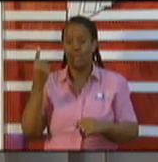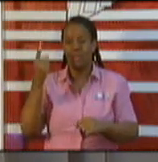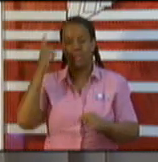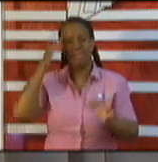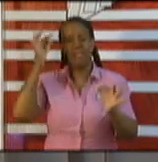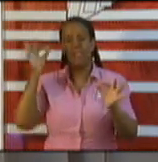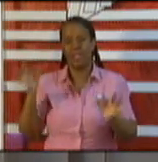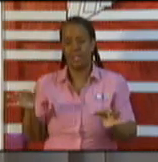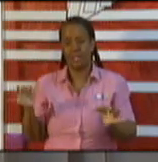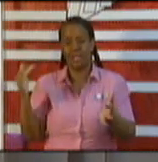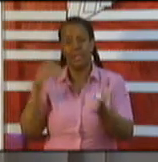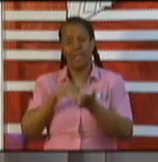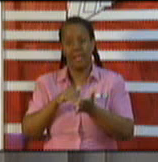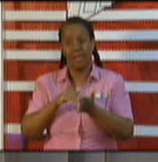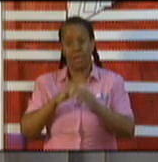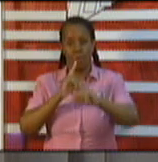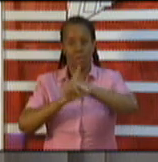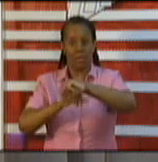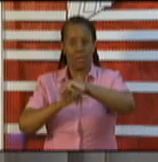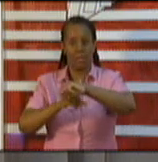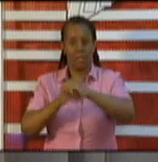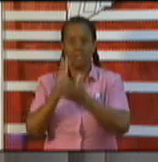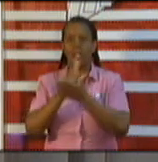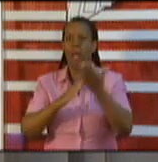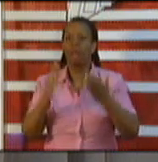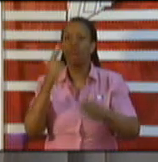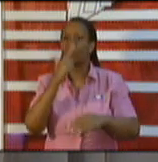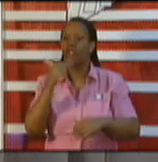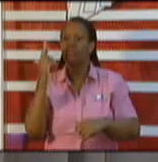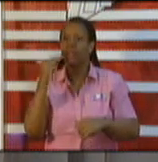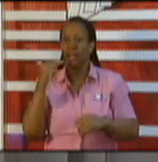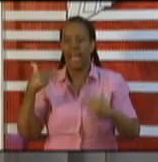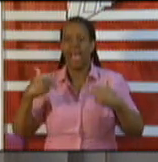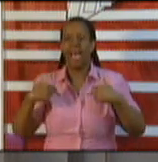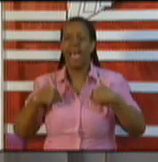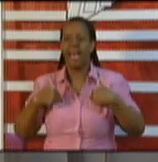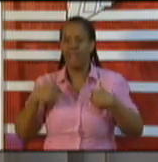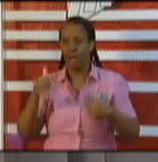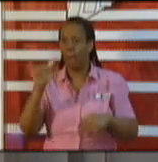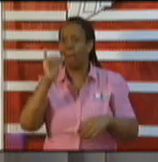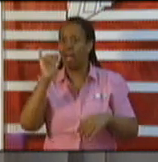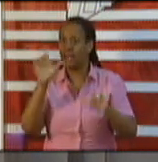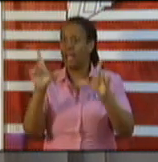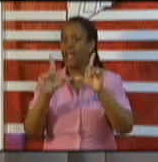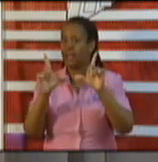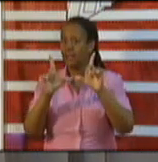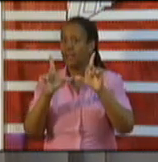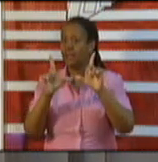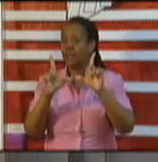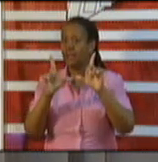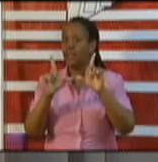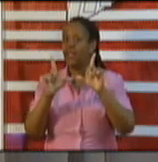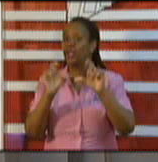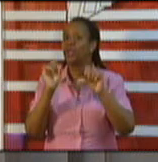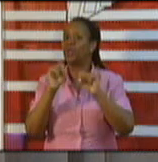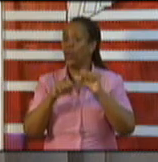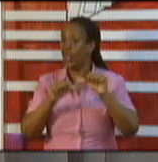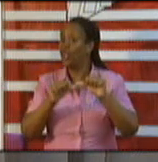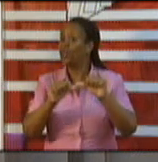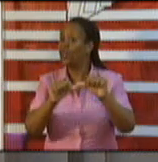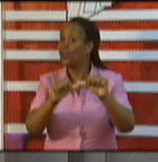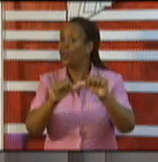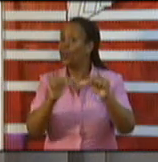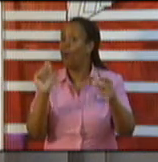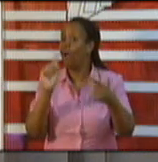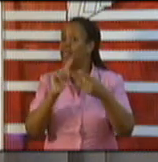restaurants who have bar licenses. Right now, we're allowing you to continue to serve until 10 p.m. But if we see